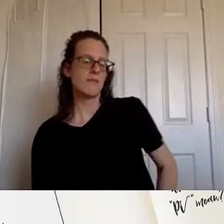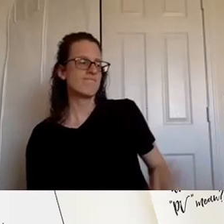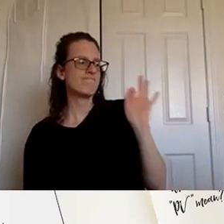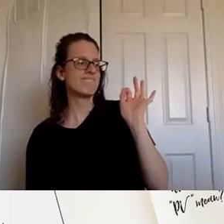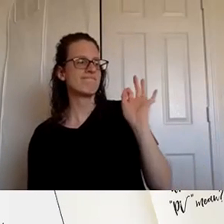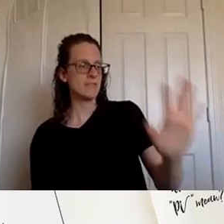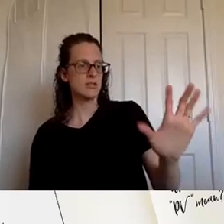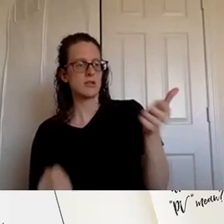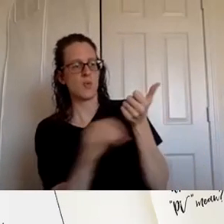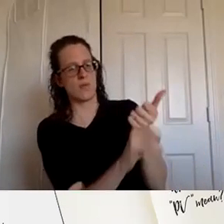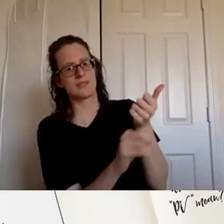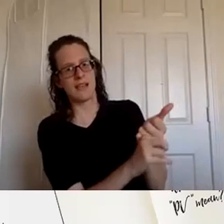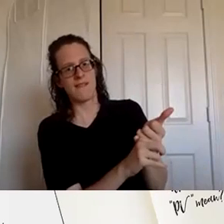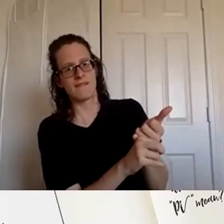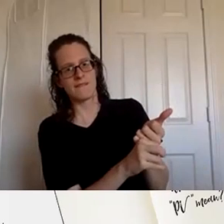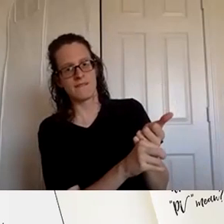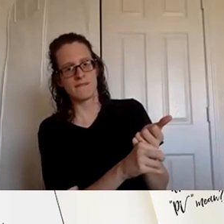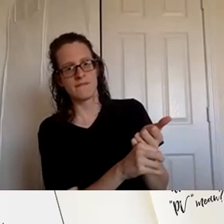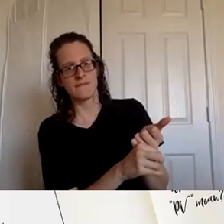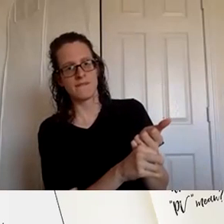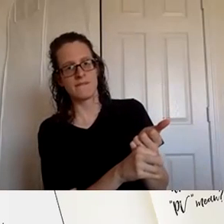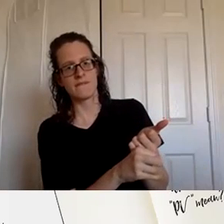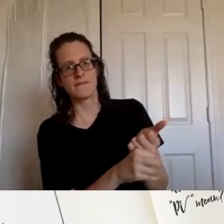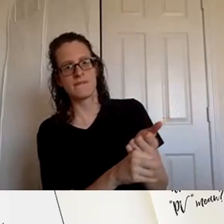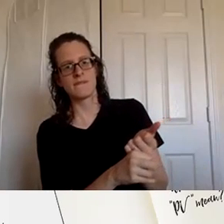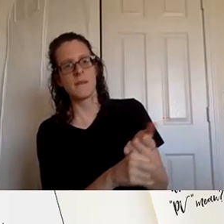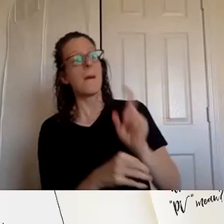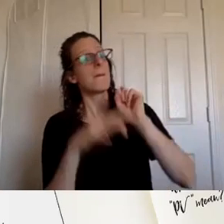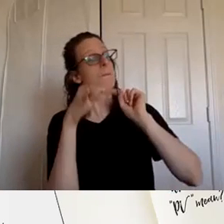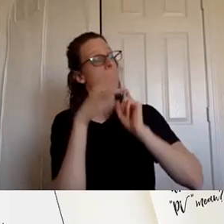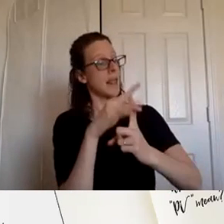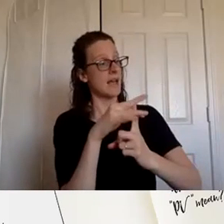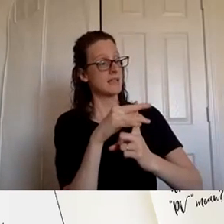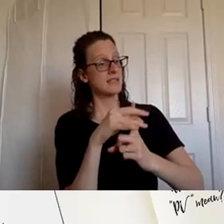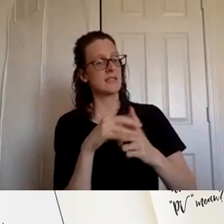plus personally sponsored customer sales